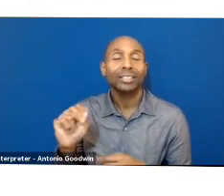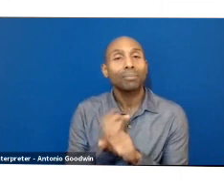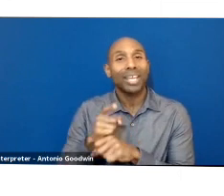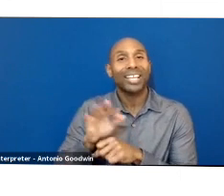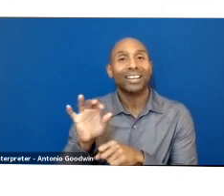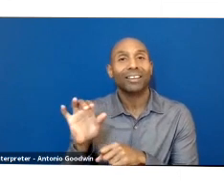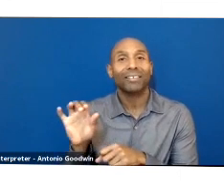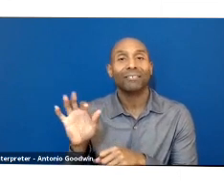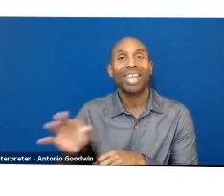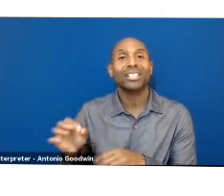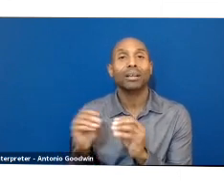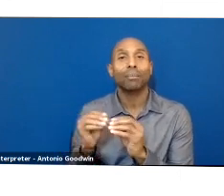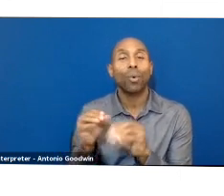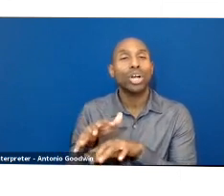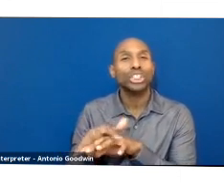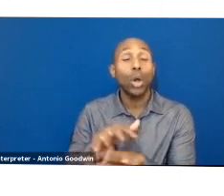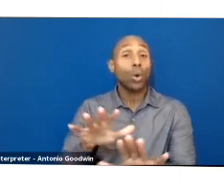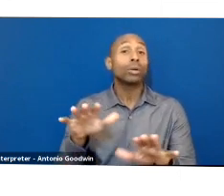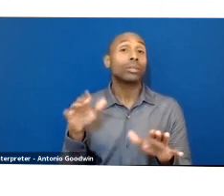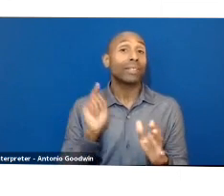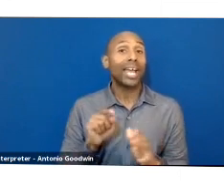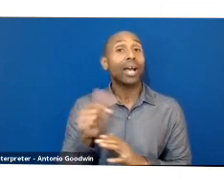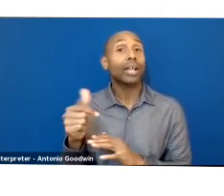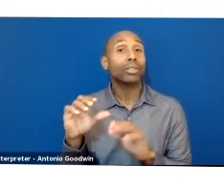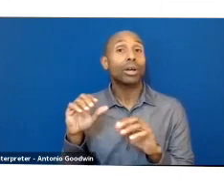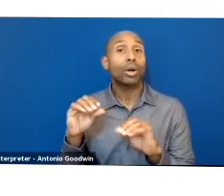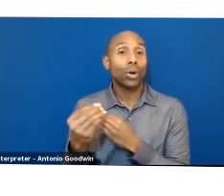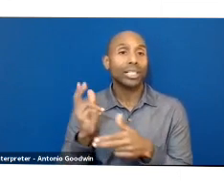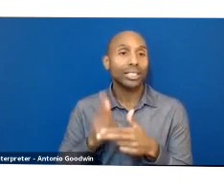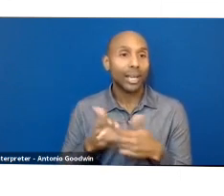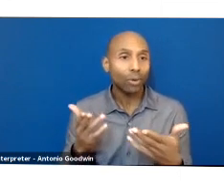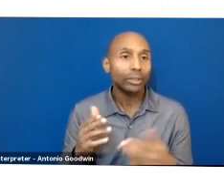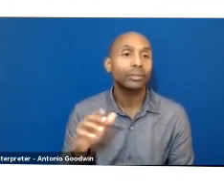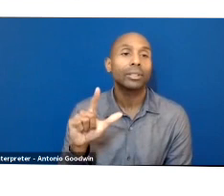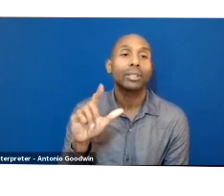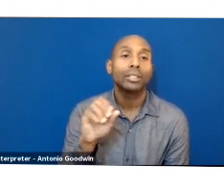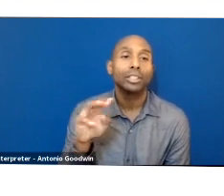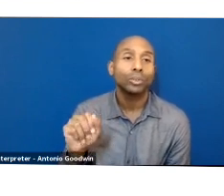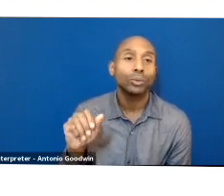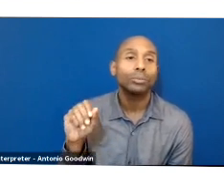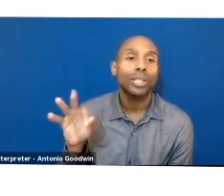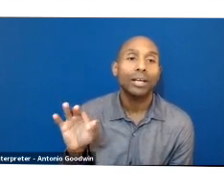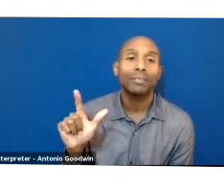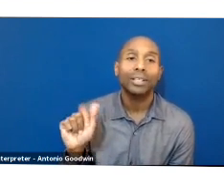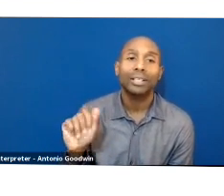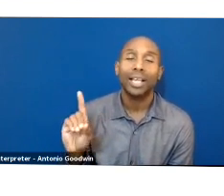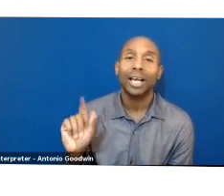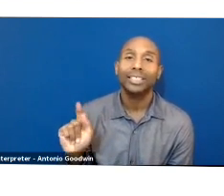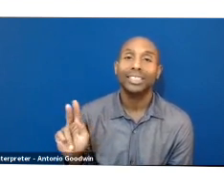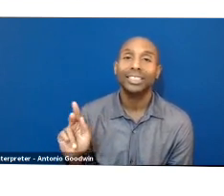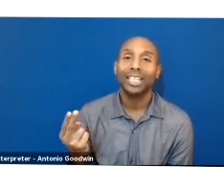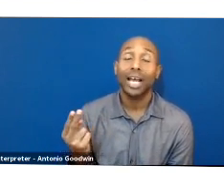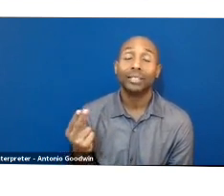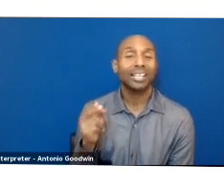materials is Looms of Ladakh. And as we know, Ladakh is an indigenous region that has a long history